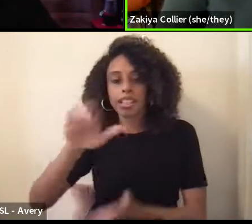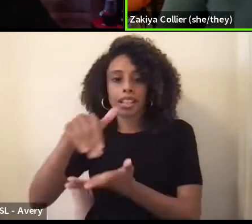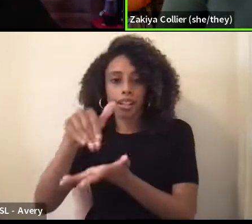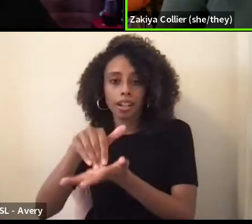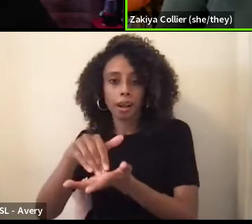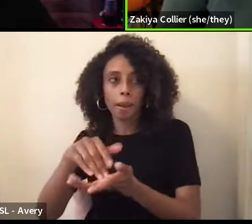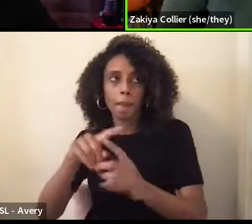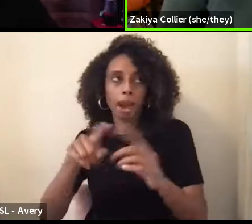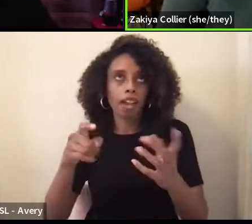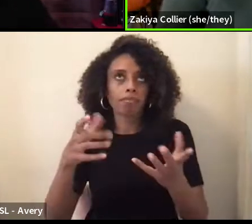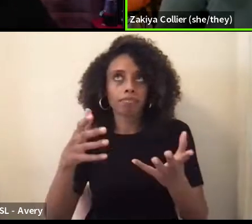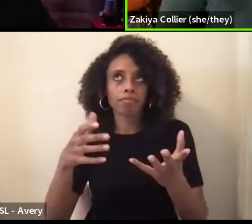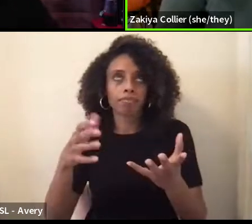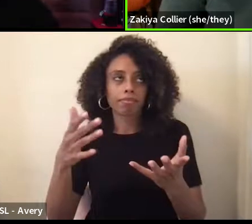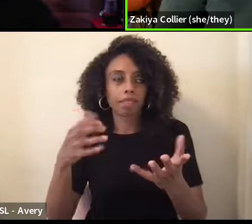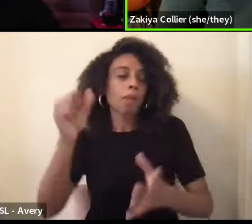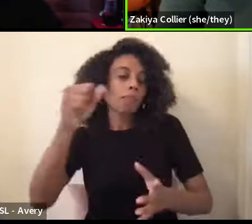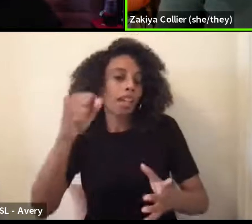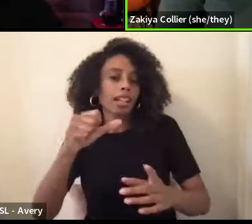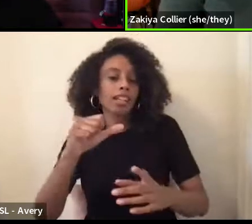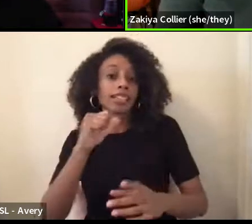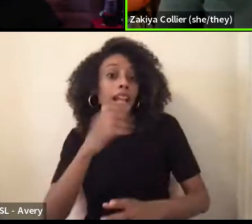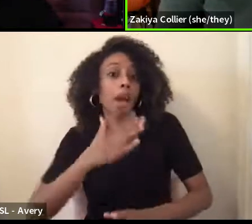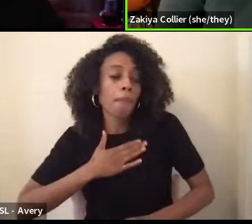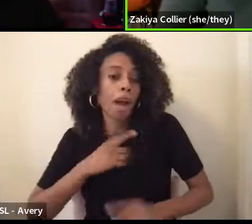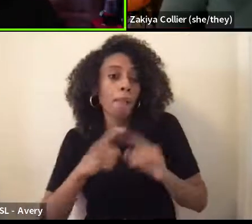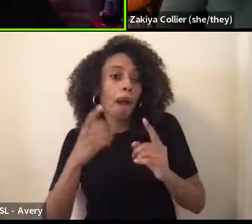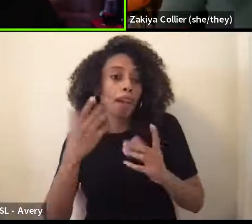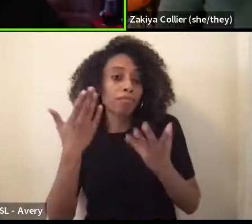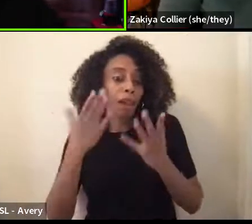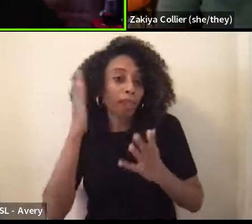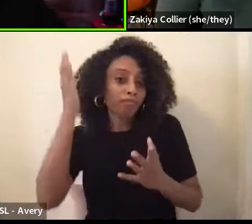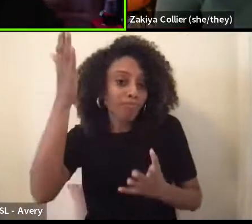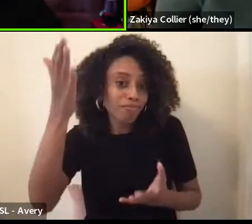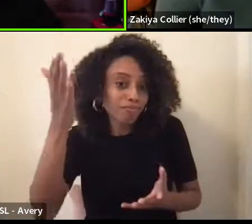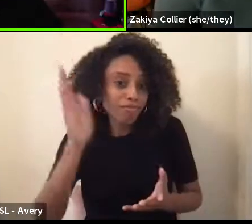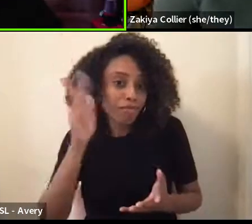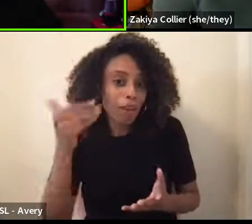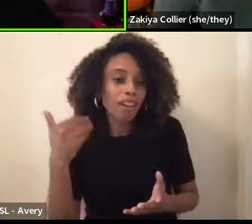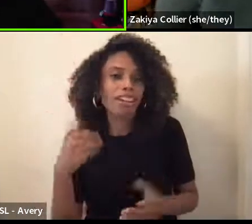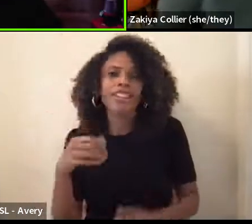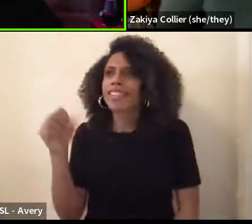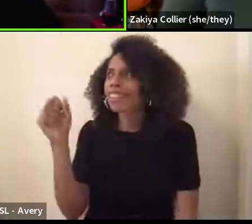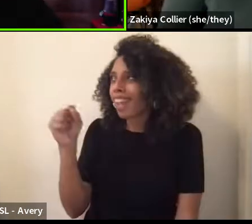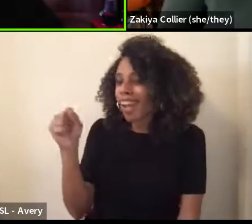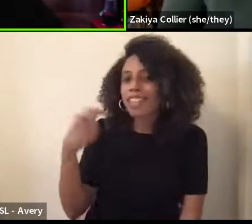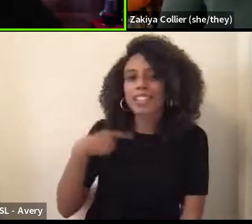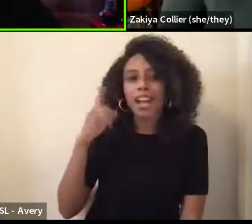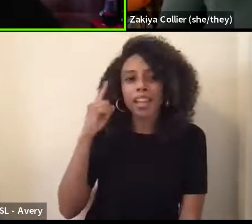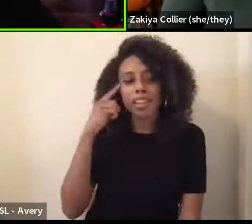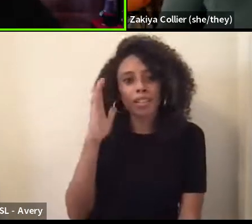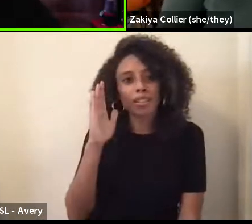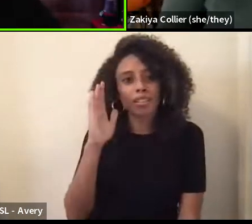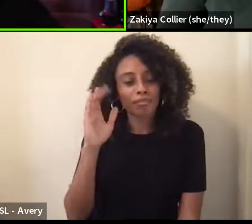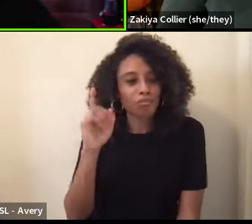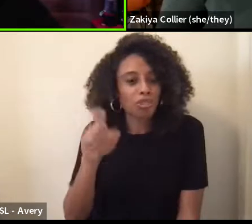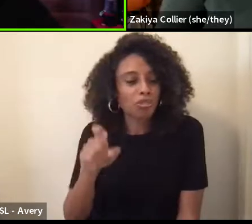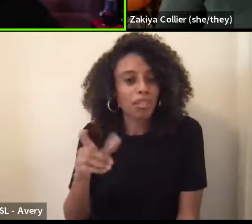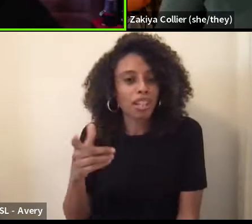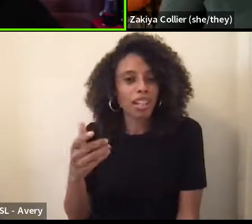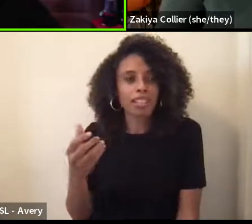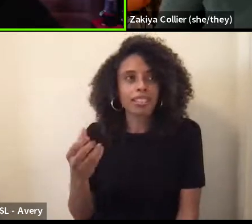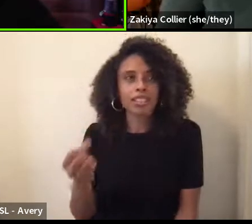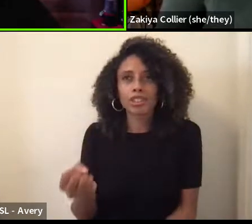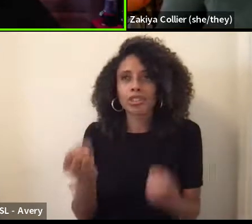but yeah, that, not my podcast, but maybe one day I'll have one. Yes, I think you should. I mean, it seems like there's so much deep